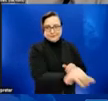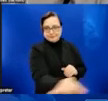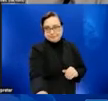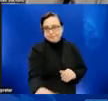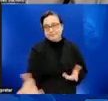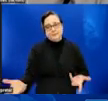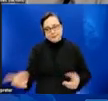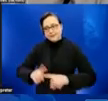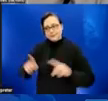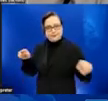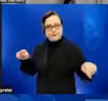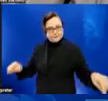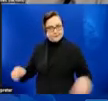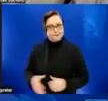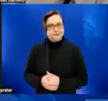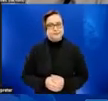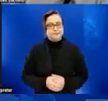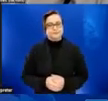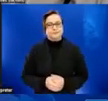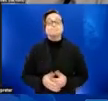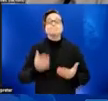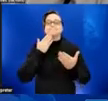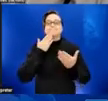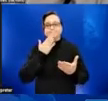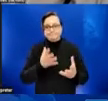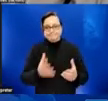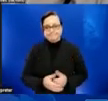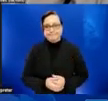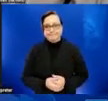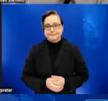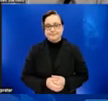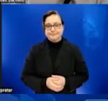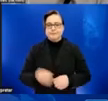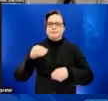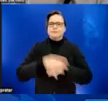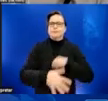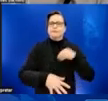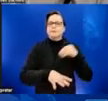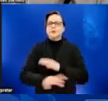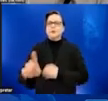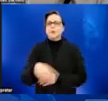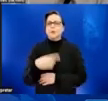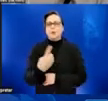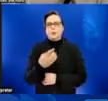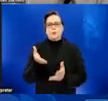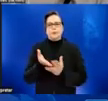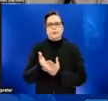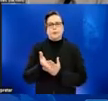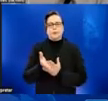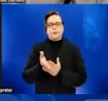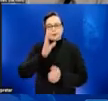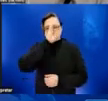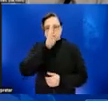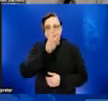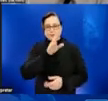Thank you so much. Our next question is, is transmission solely through direct person-to-person contact?